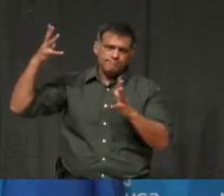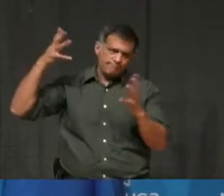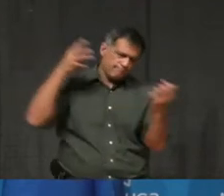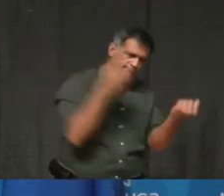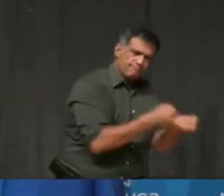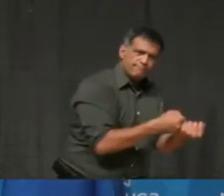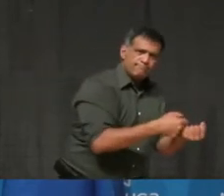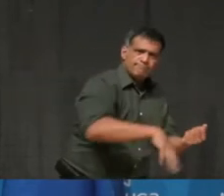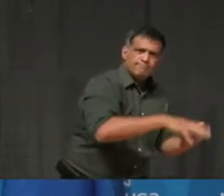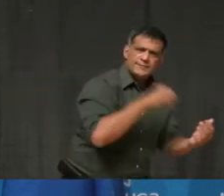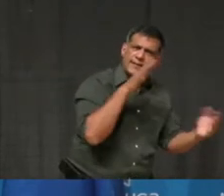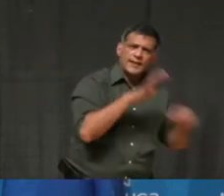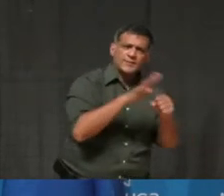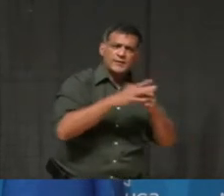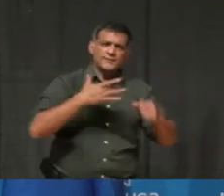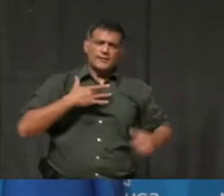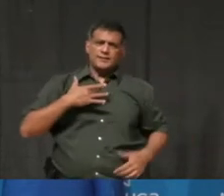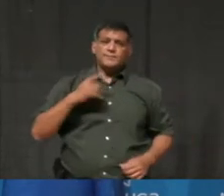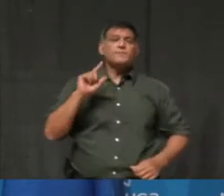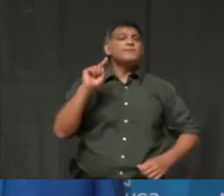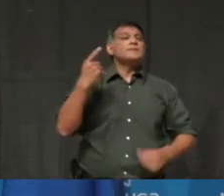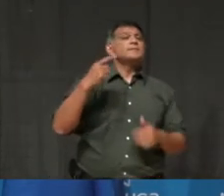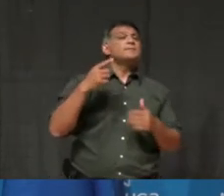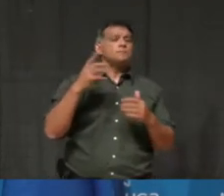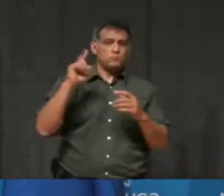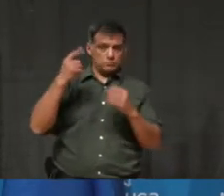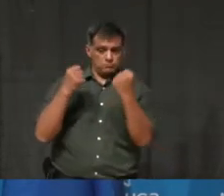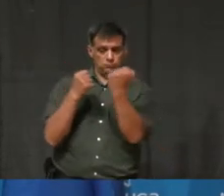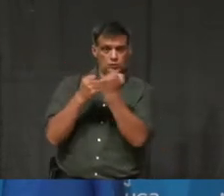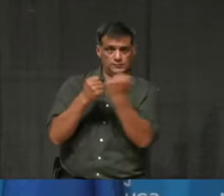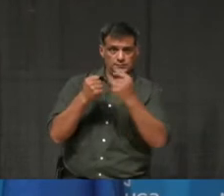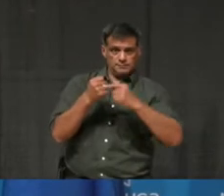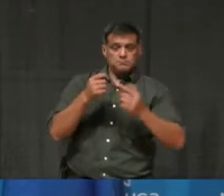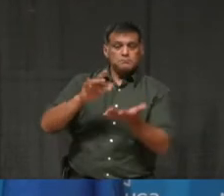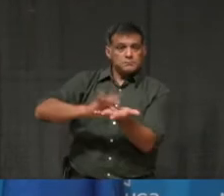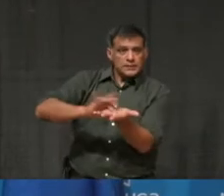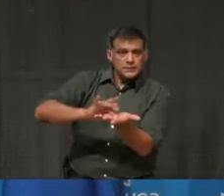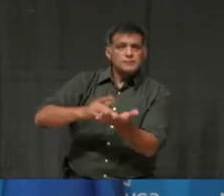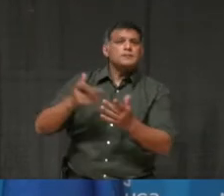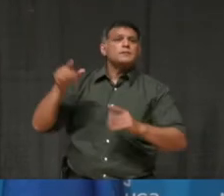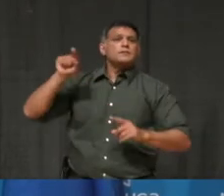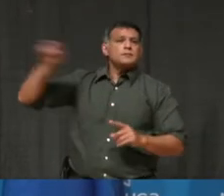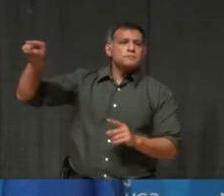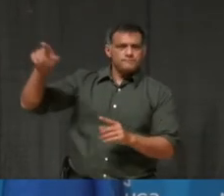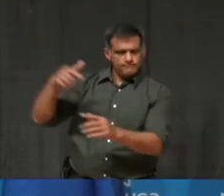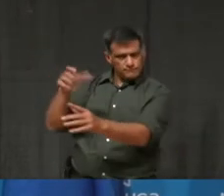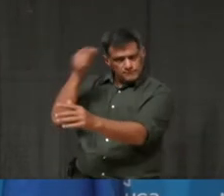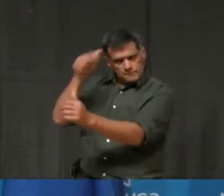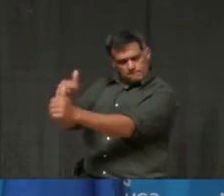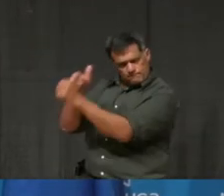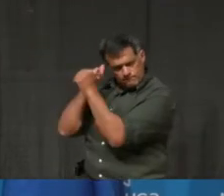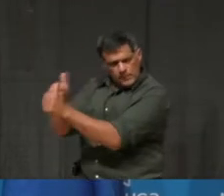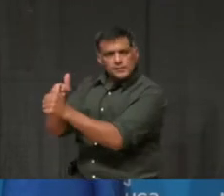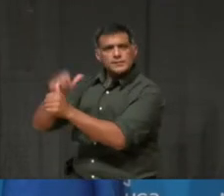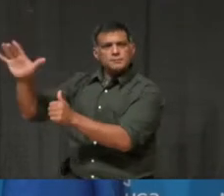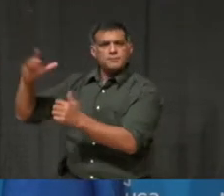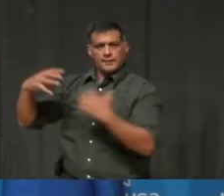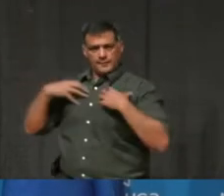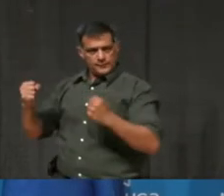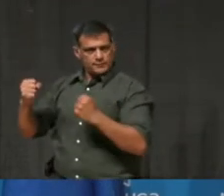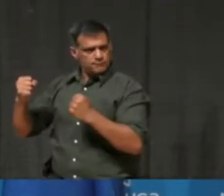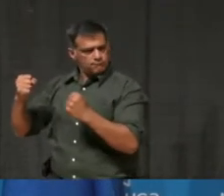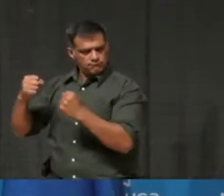Firstly, I'll say that we support the medical community. We want to follow all the safety protocols and we want to be part of the